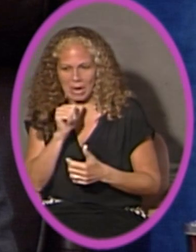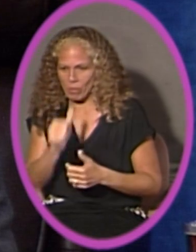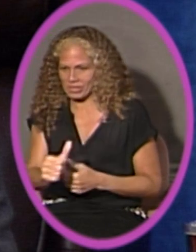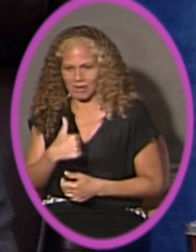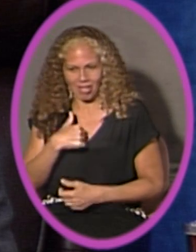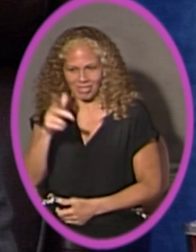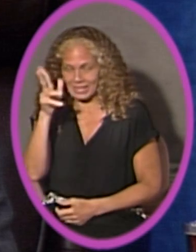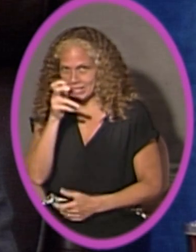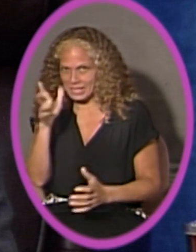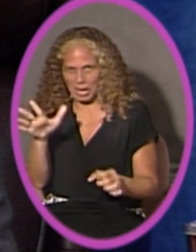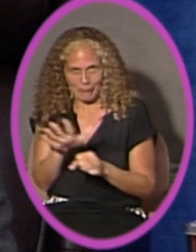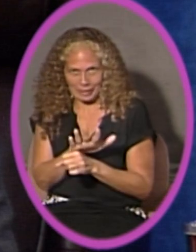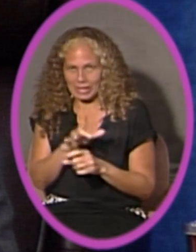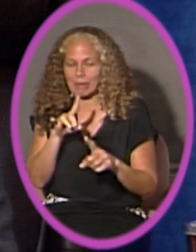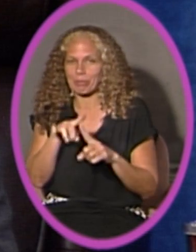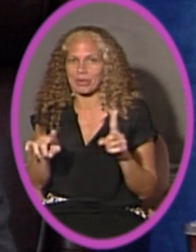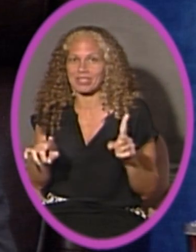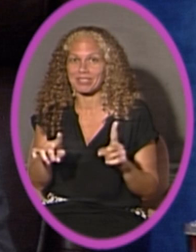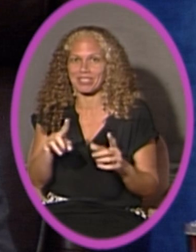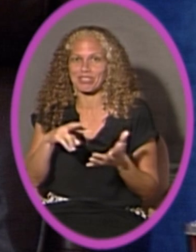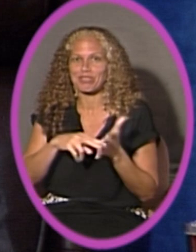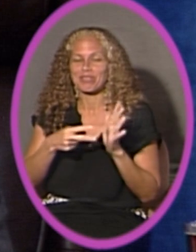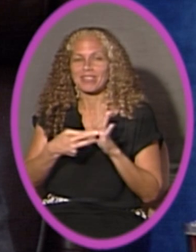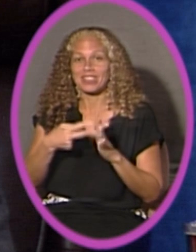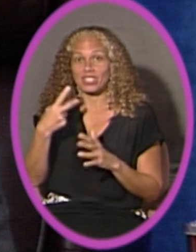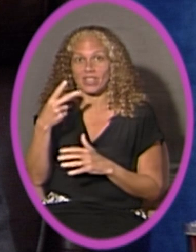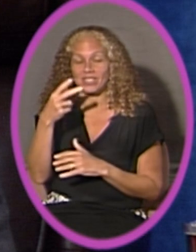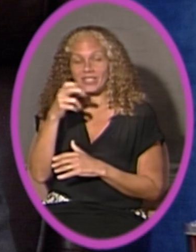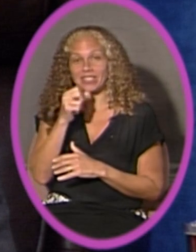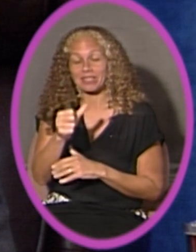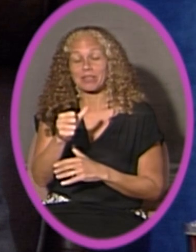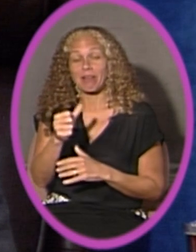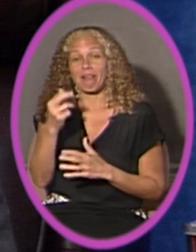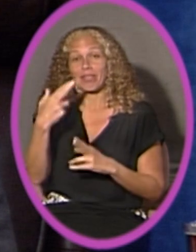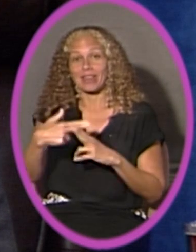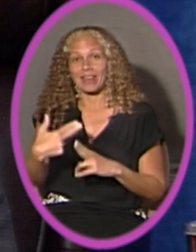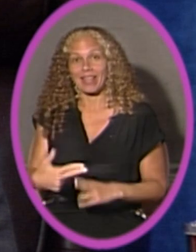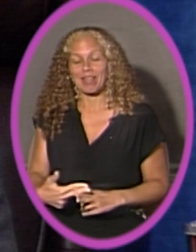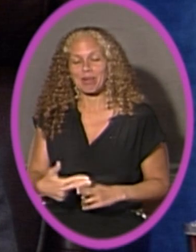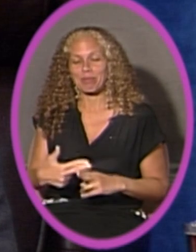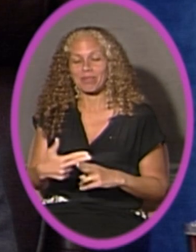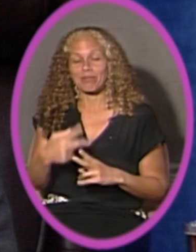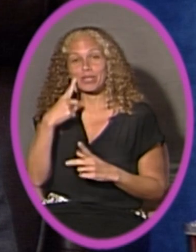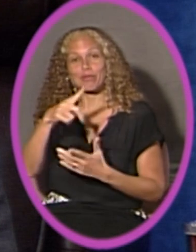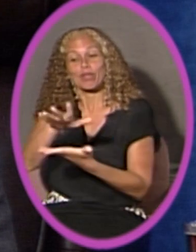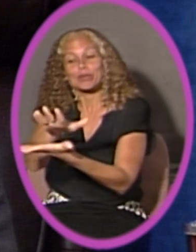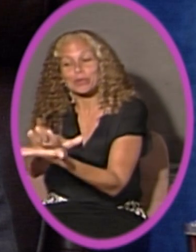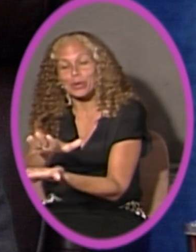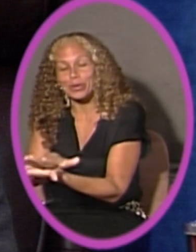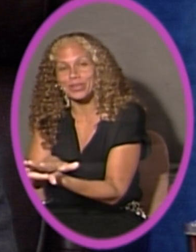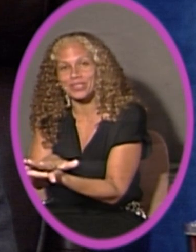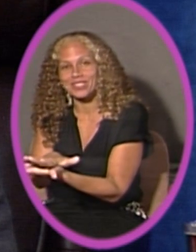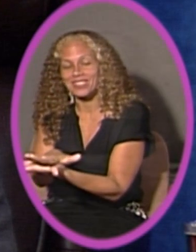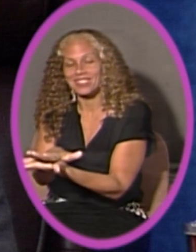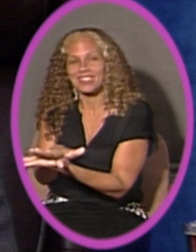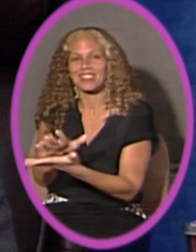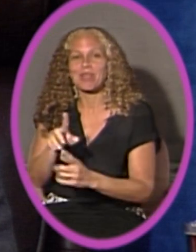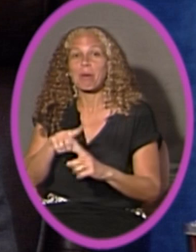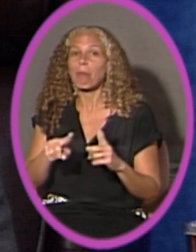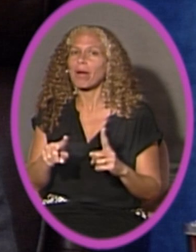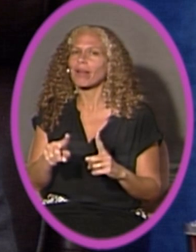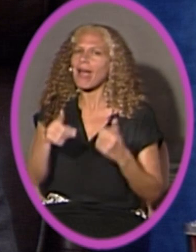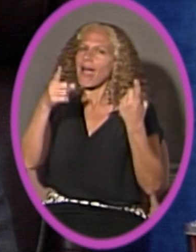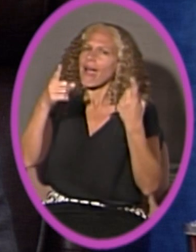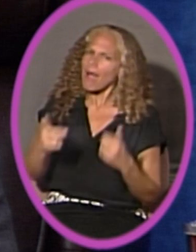the purpose of the name was something that had taken place in the school. And of course, once something like that